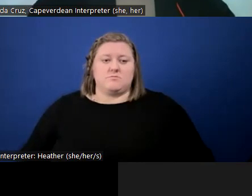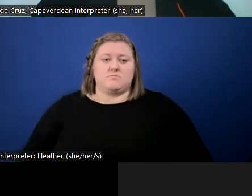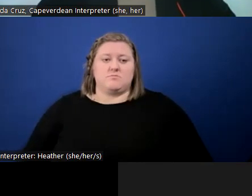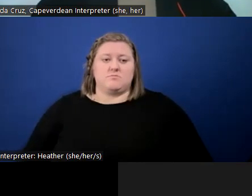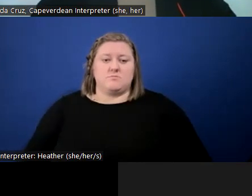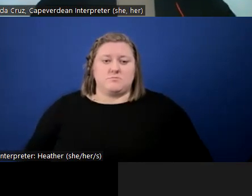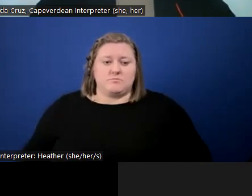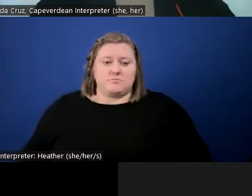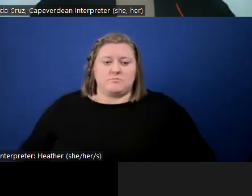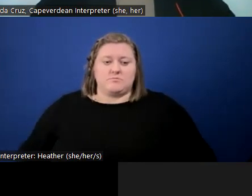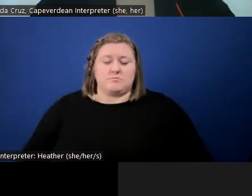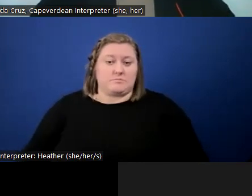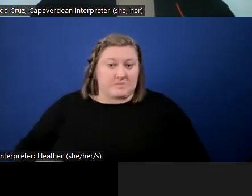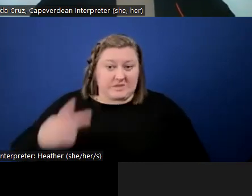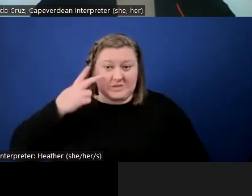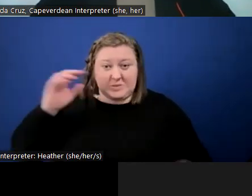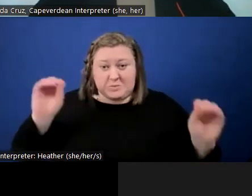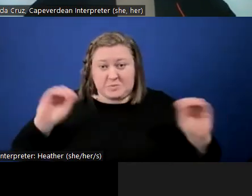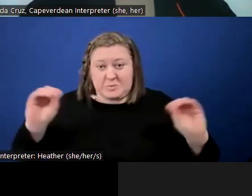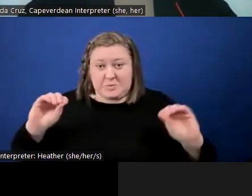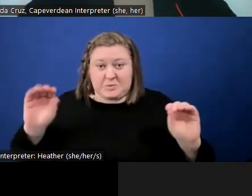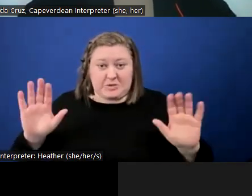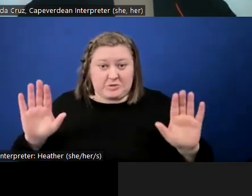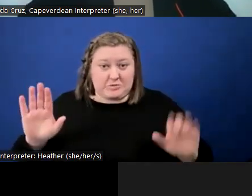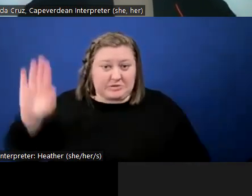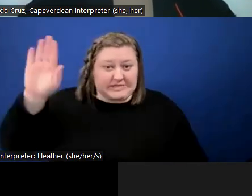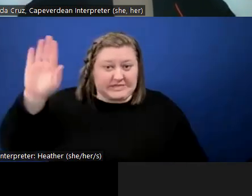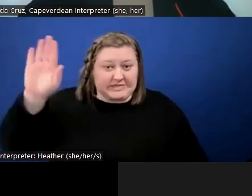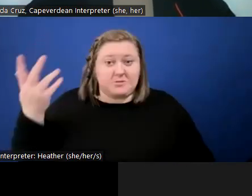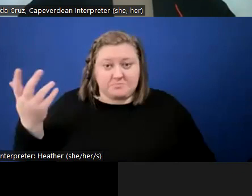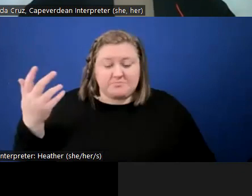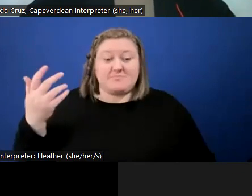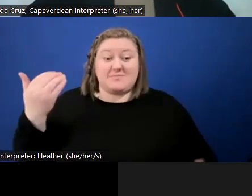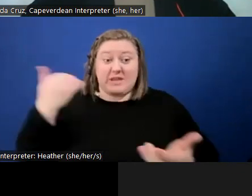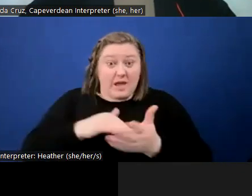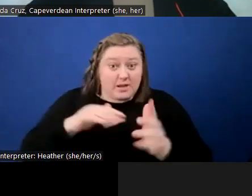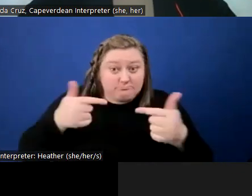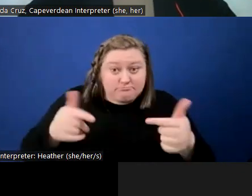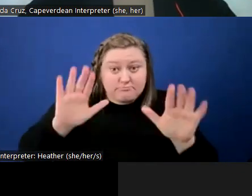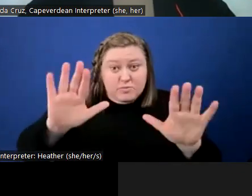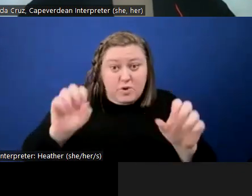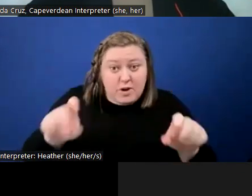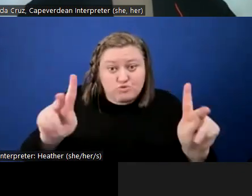I do not see any other hands raised. Again, this is your opportunity to